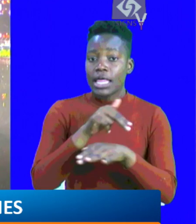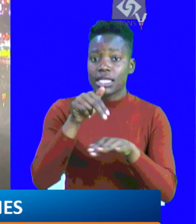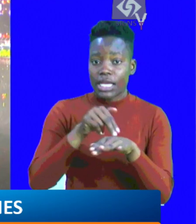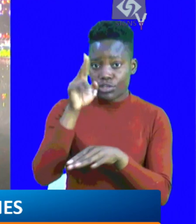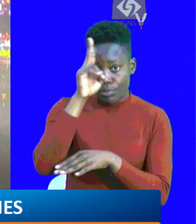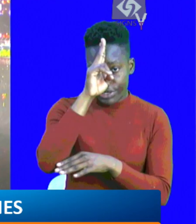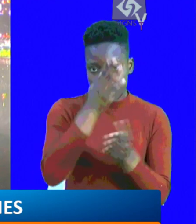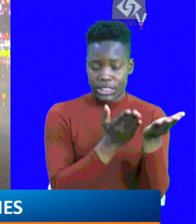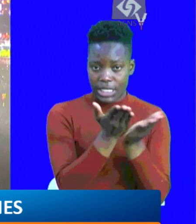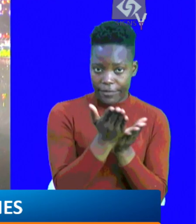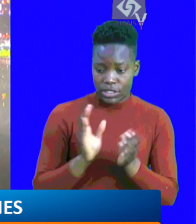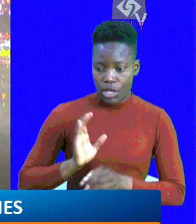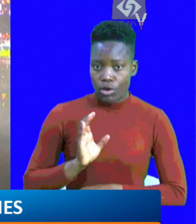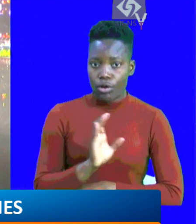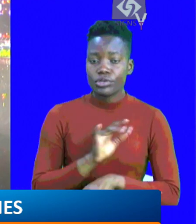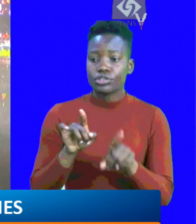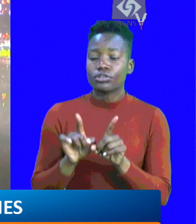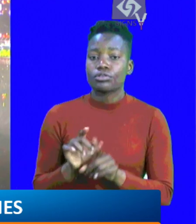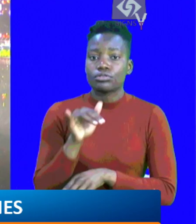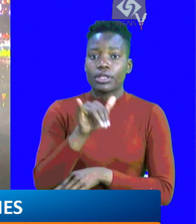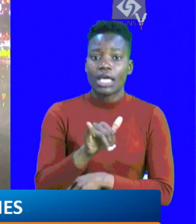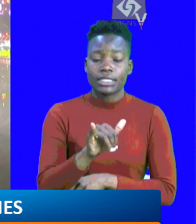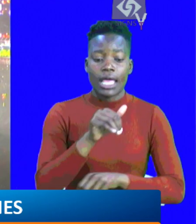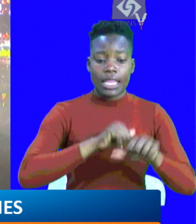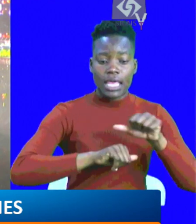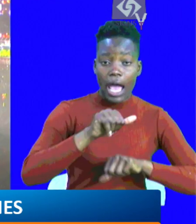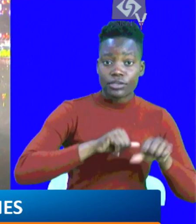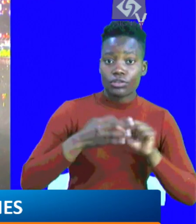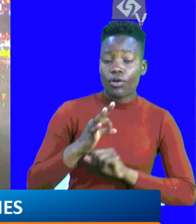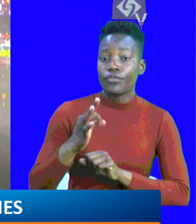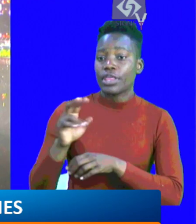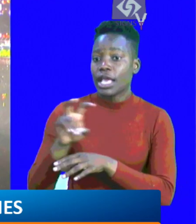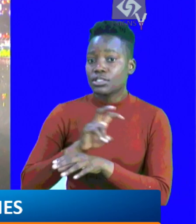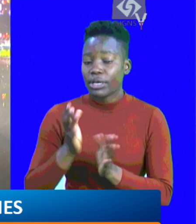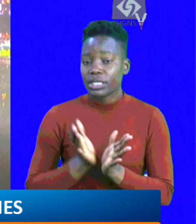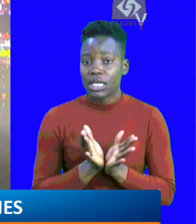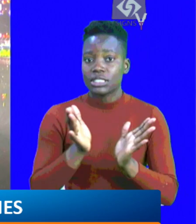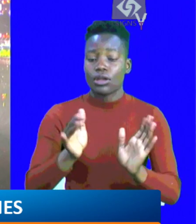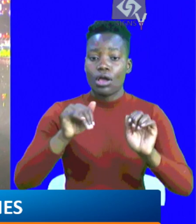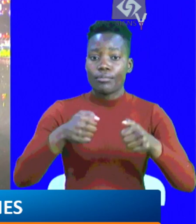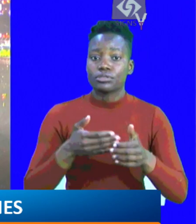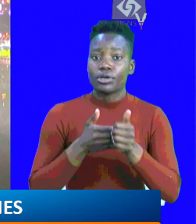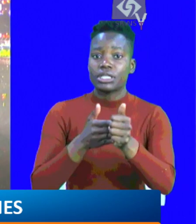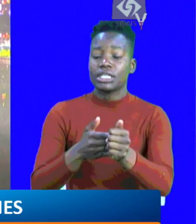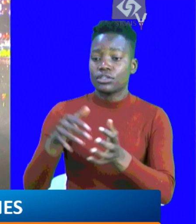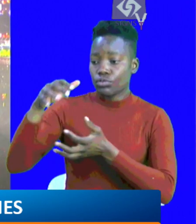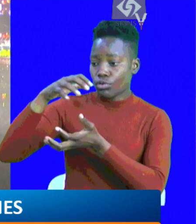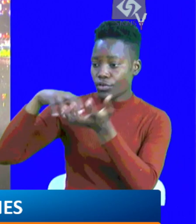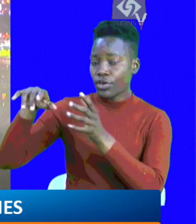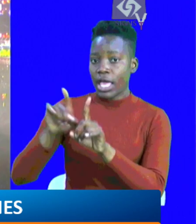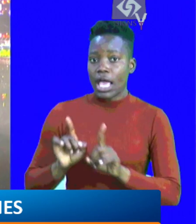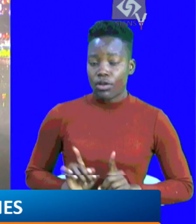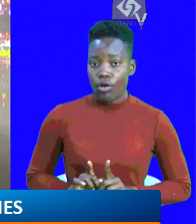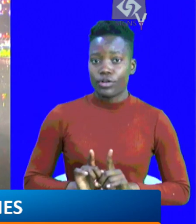to do so lies squarely with the National Police Service Commission, and that the actions of the Inspector